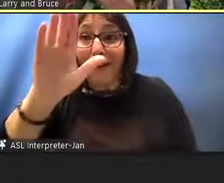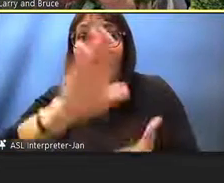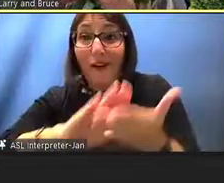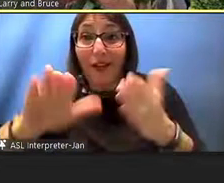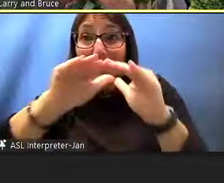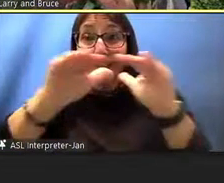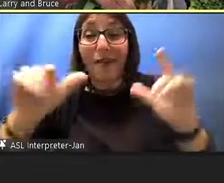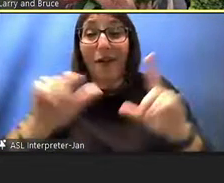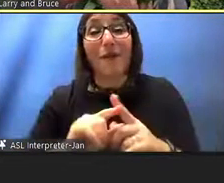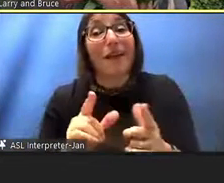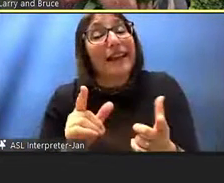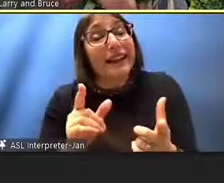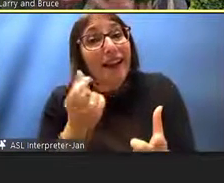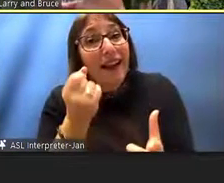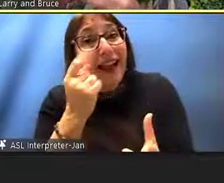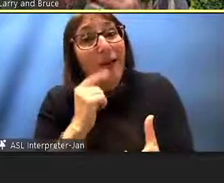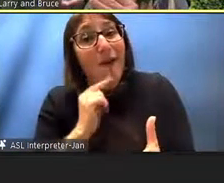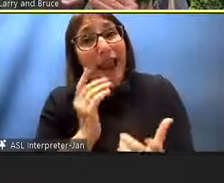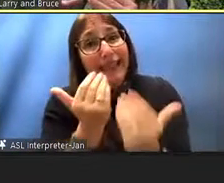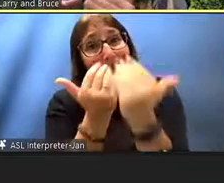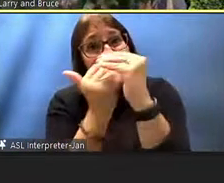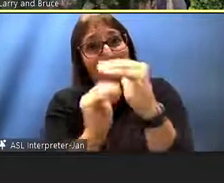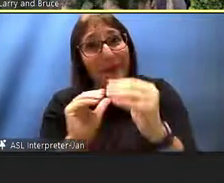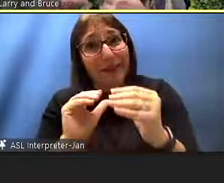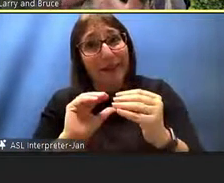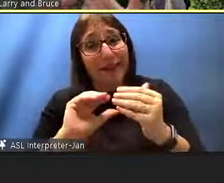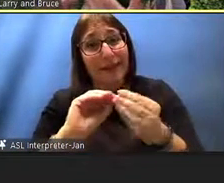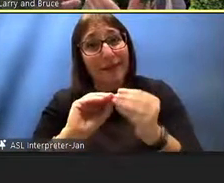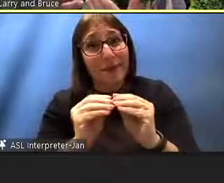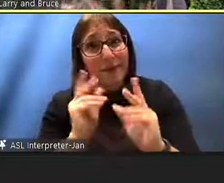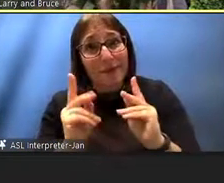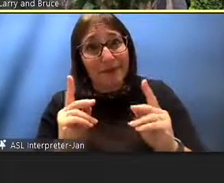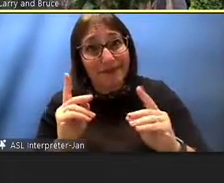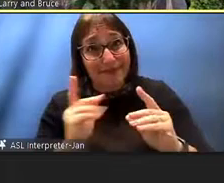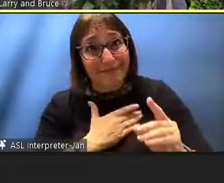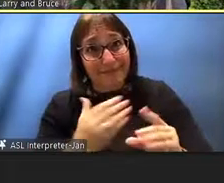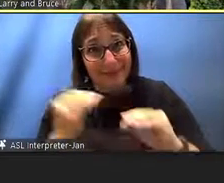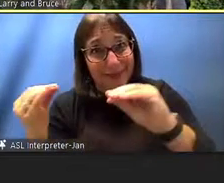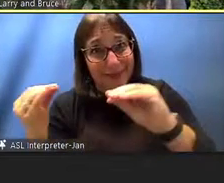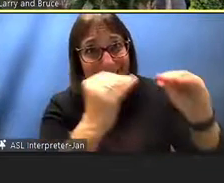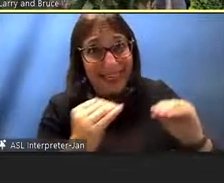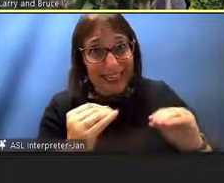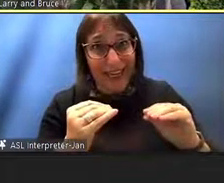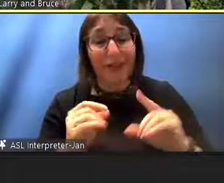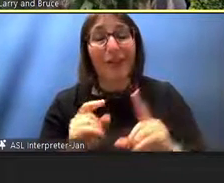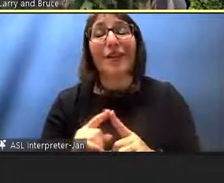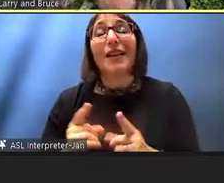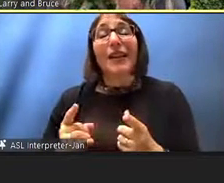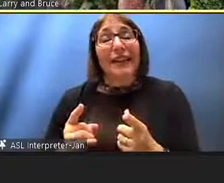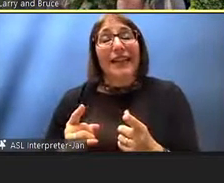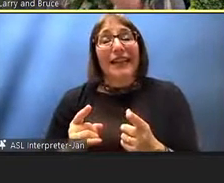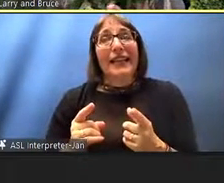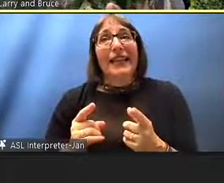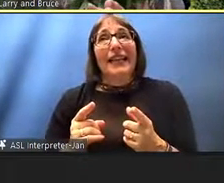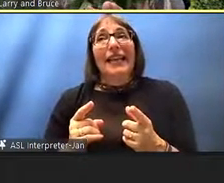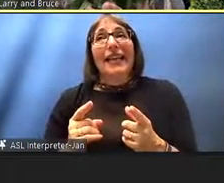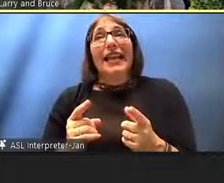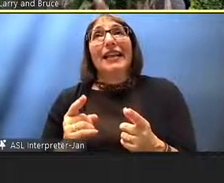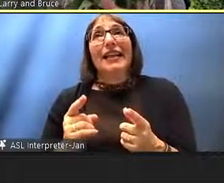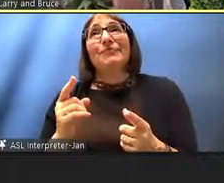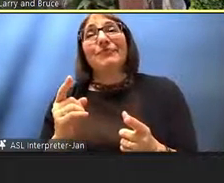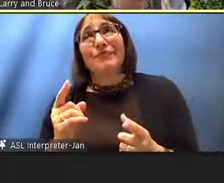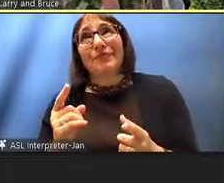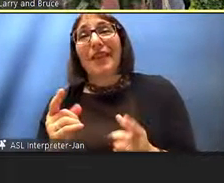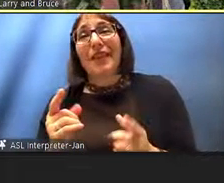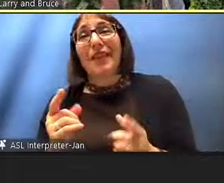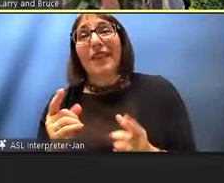much families to begin to prove this standard of education, but we had to do it